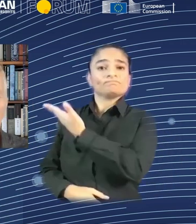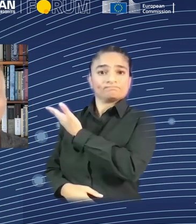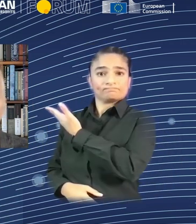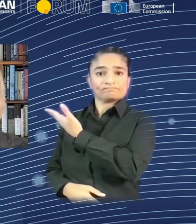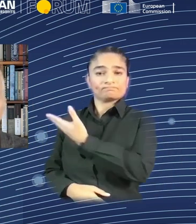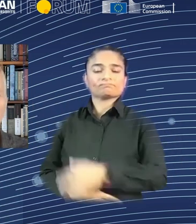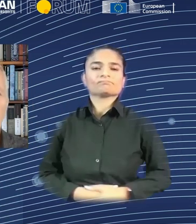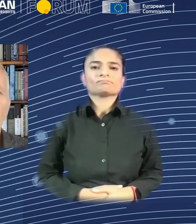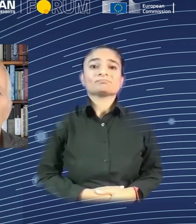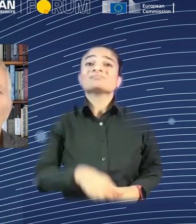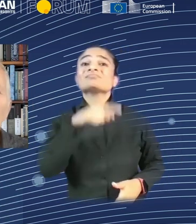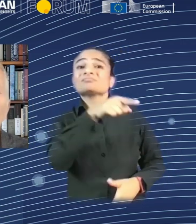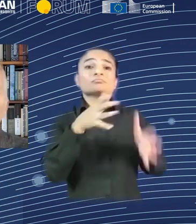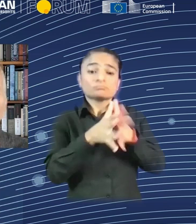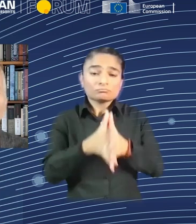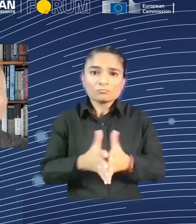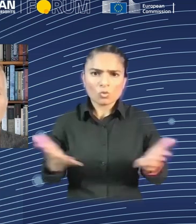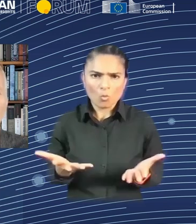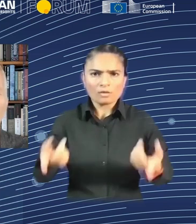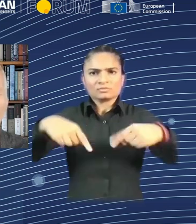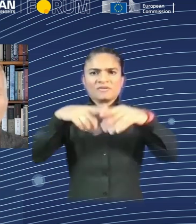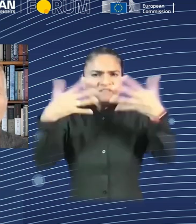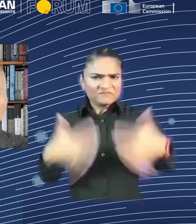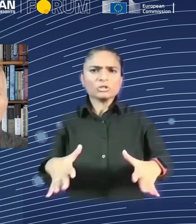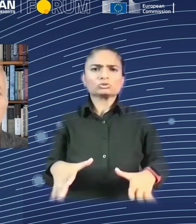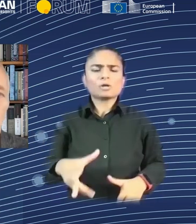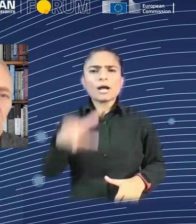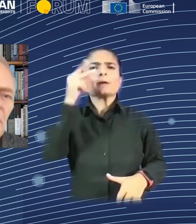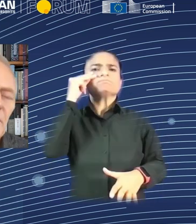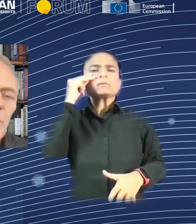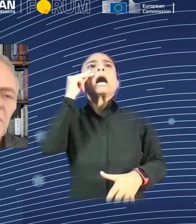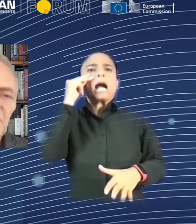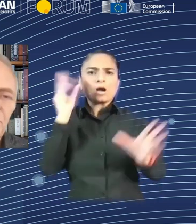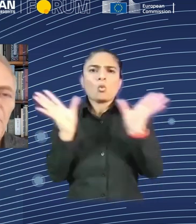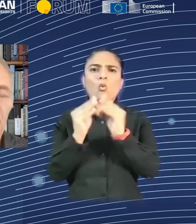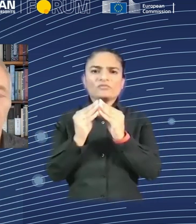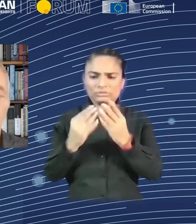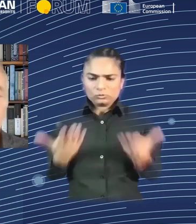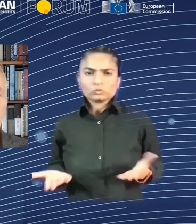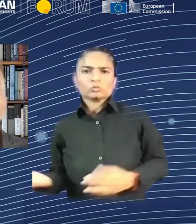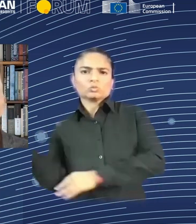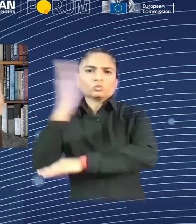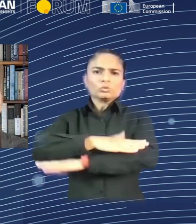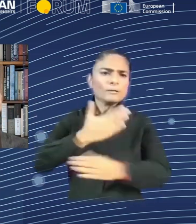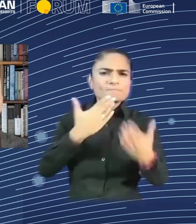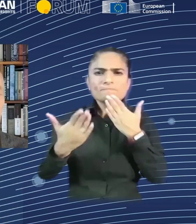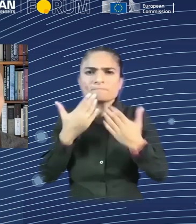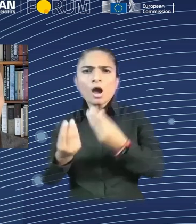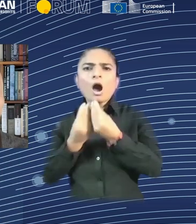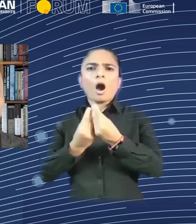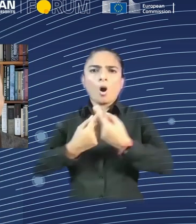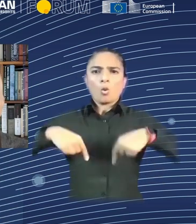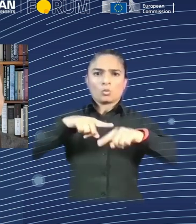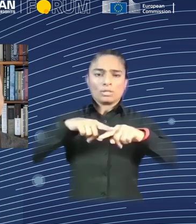already today. How do we align AI with human values? You know, and the most extreme fear is you've seen in science